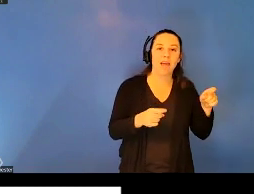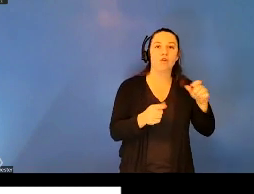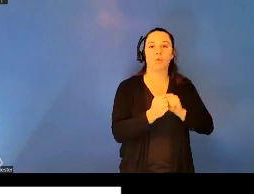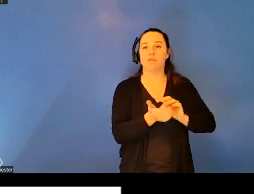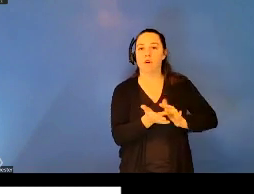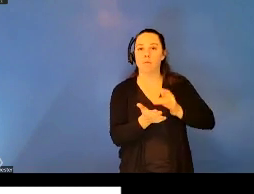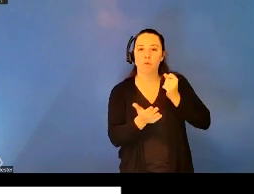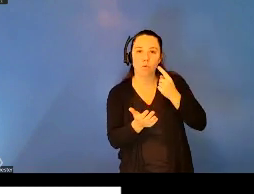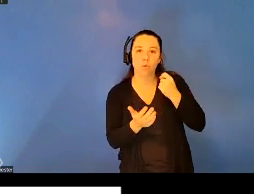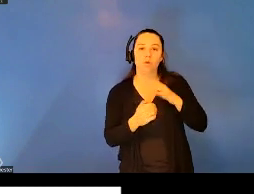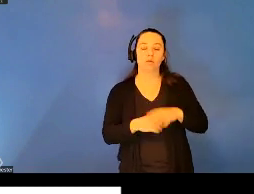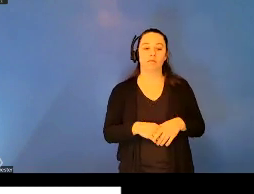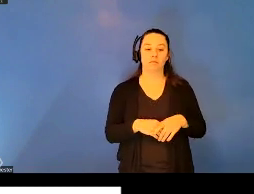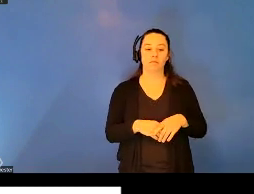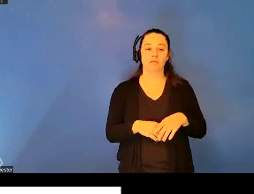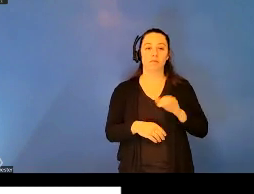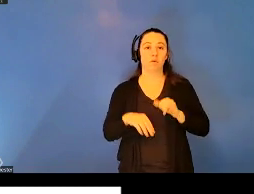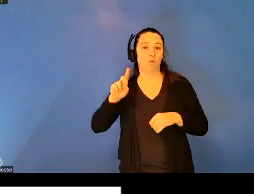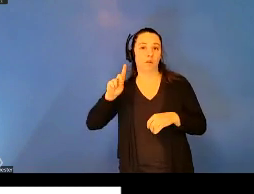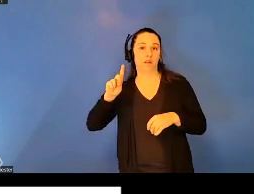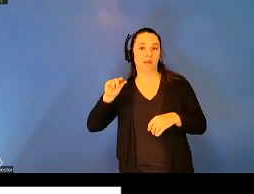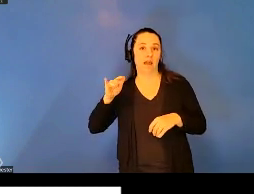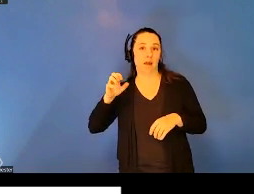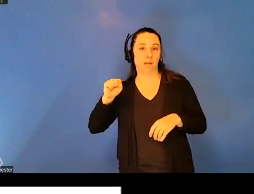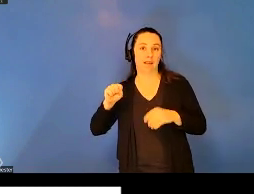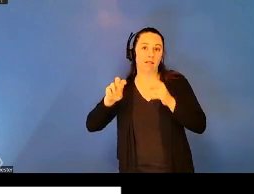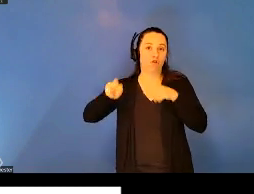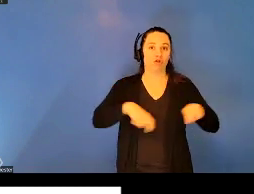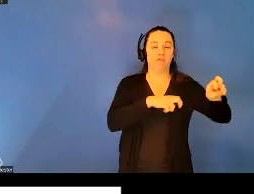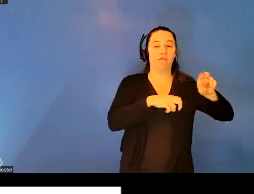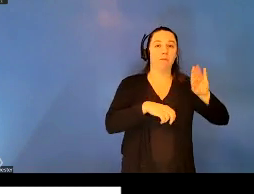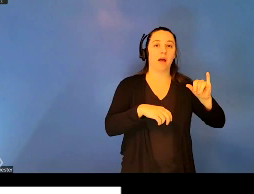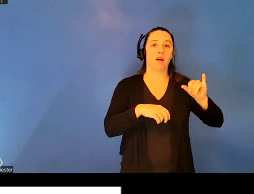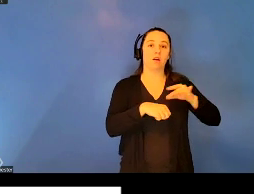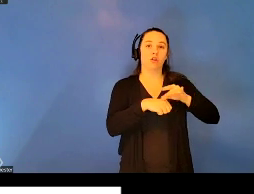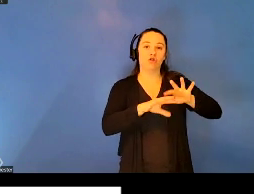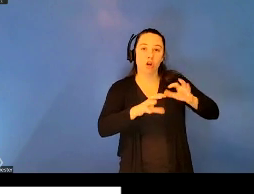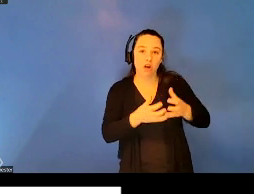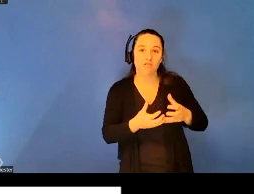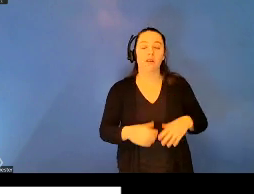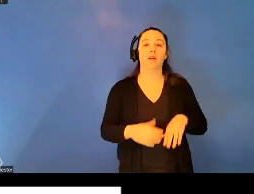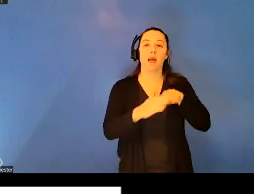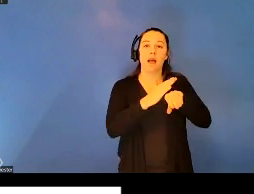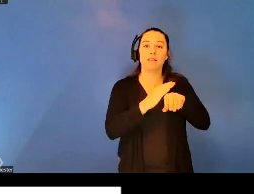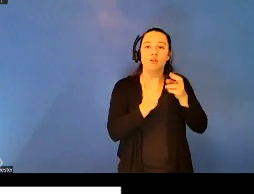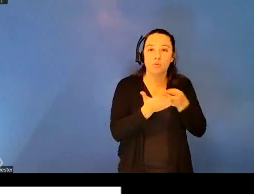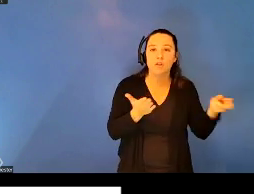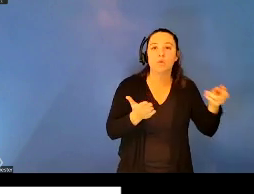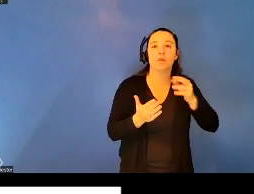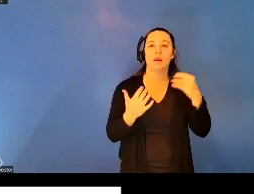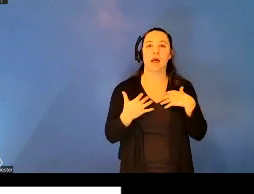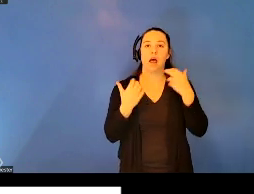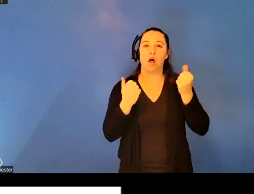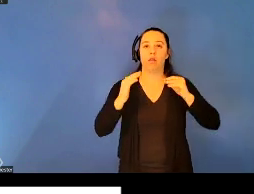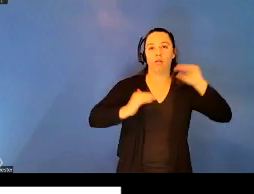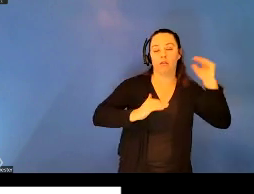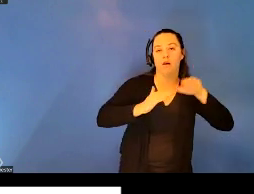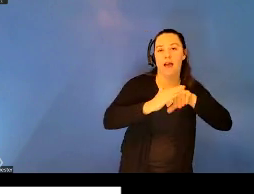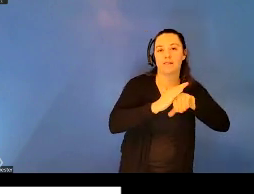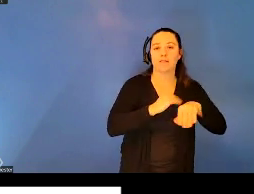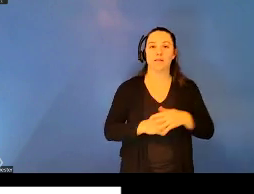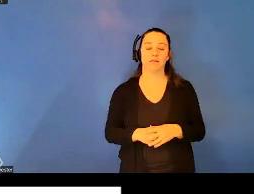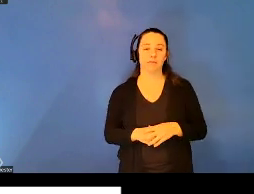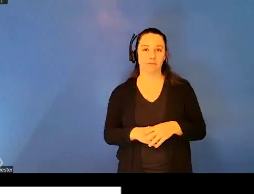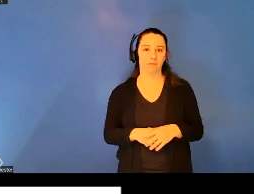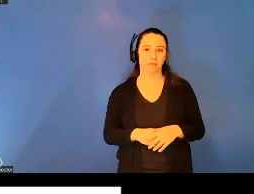dynamics of which of course shift drastically by geography, access to resources, and health inequalities and apathy. Indeed,